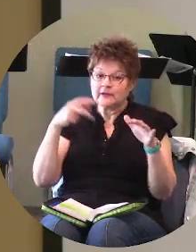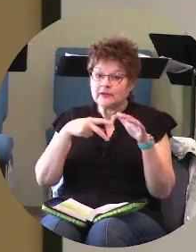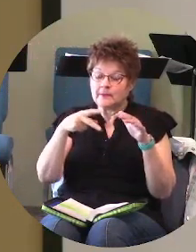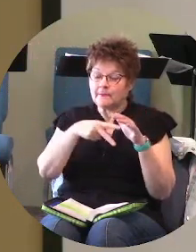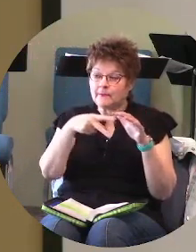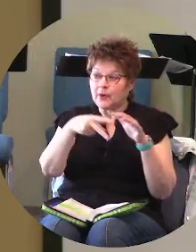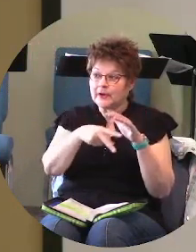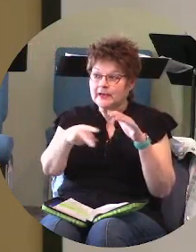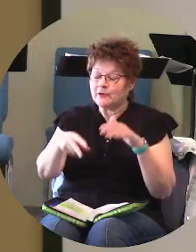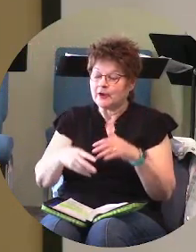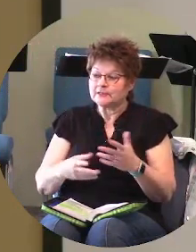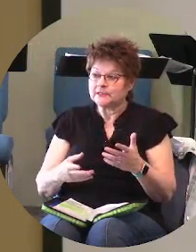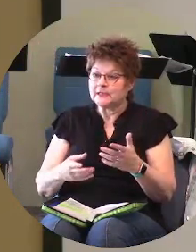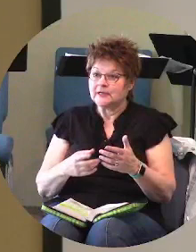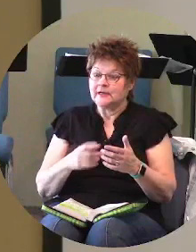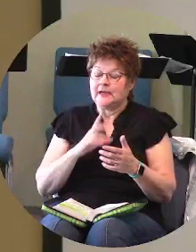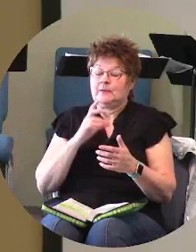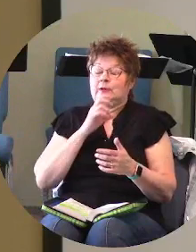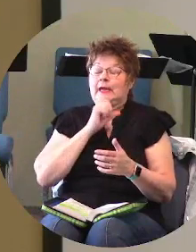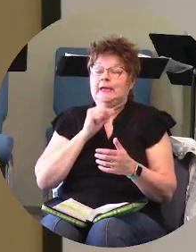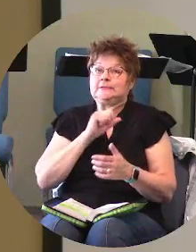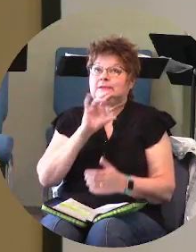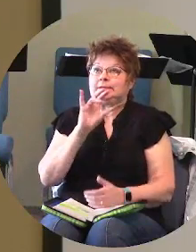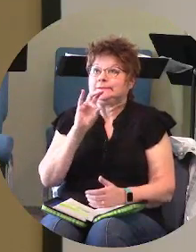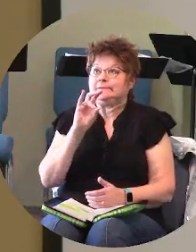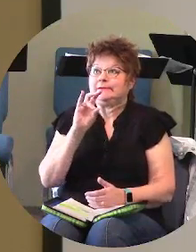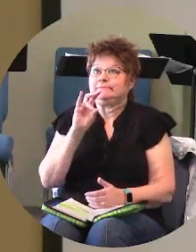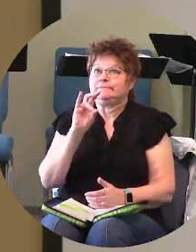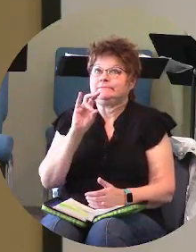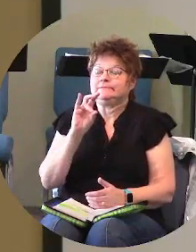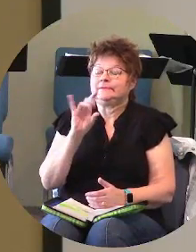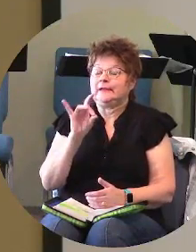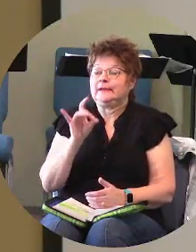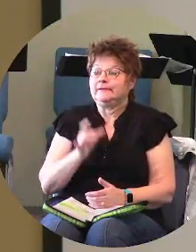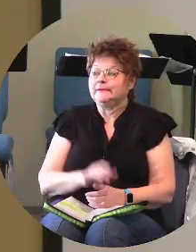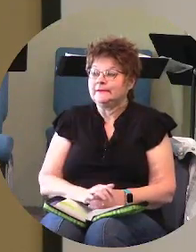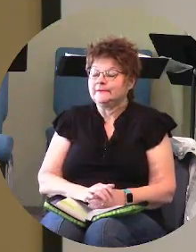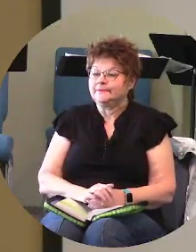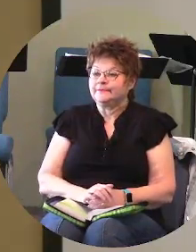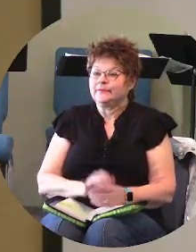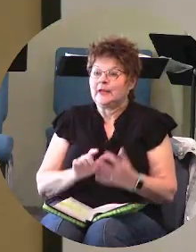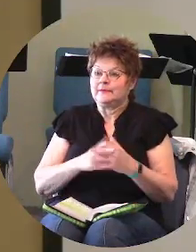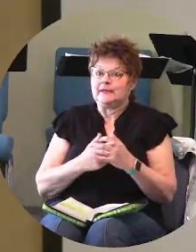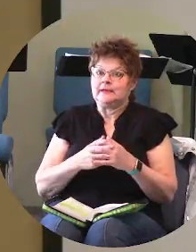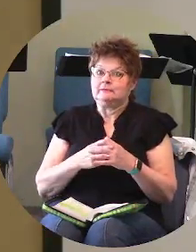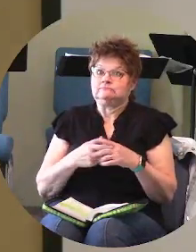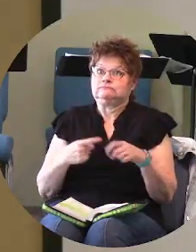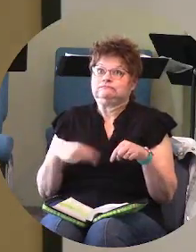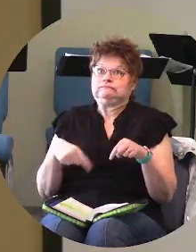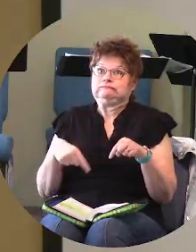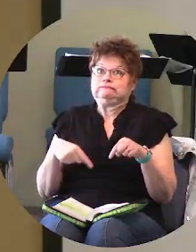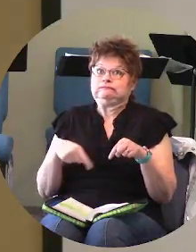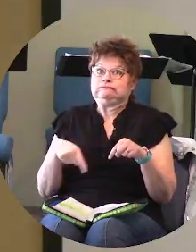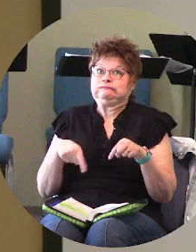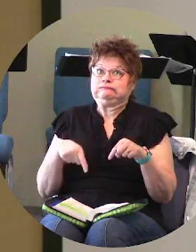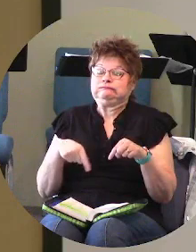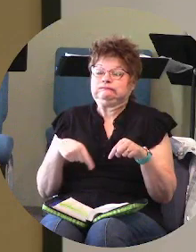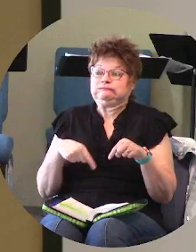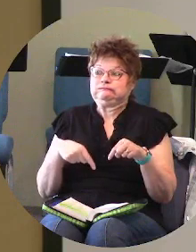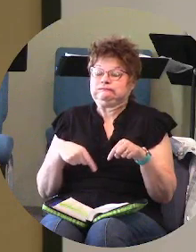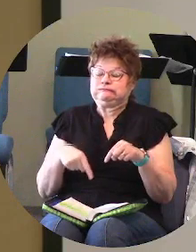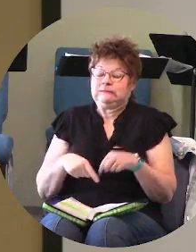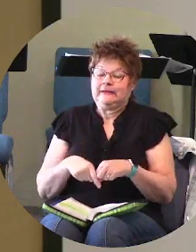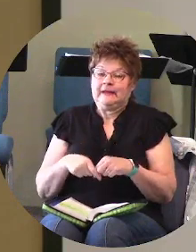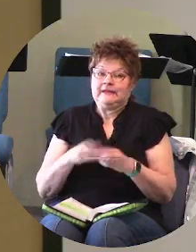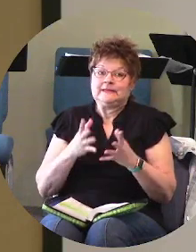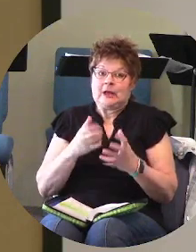and i'm only seven eight years old maybe nine it's probably seven or eight and i begin to panic because all i